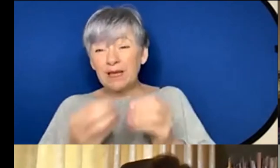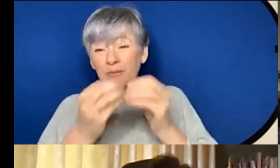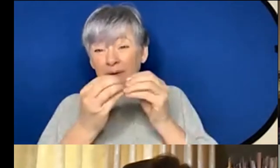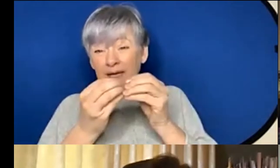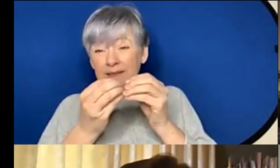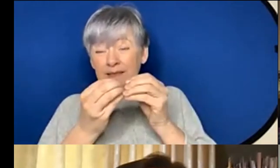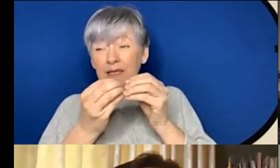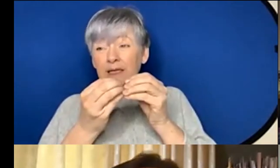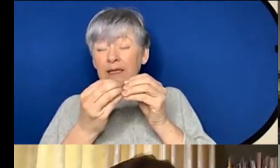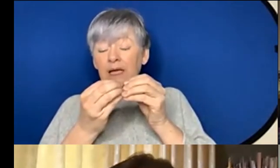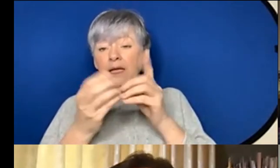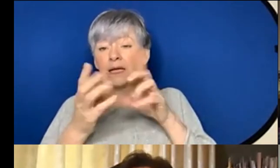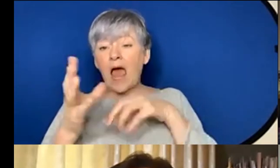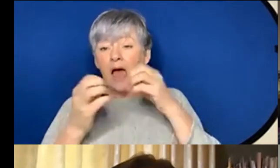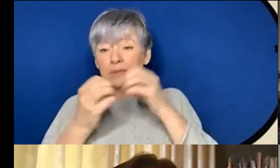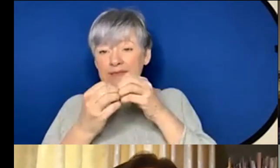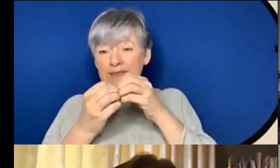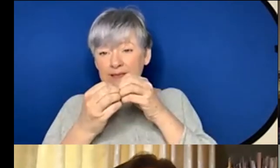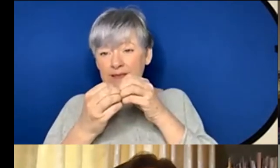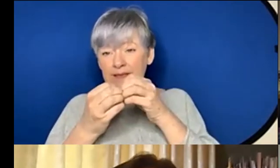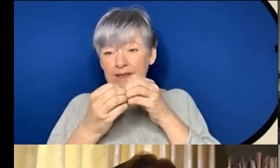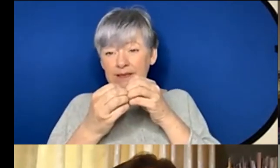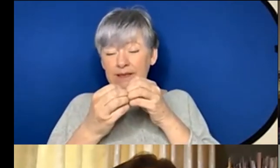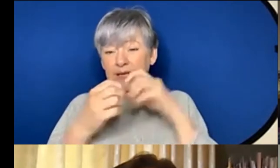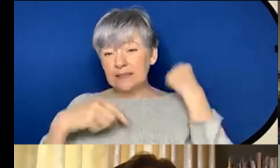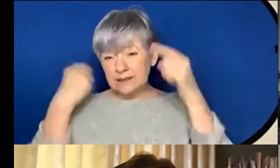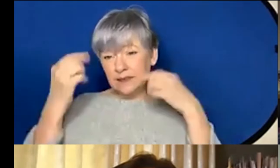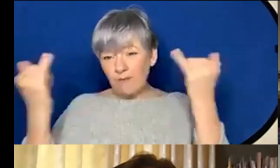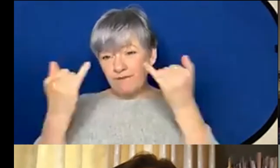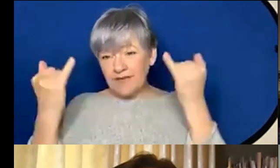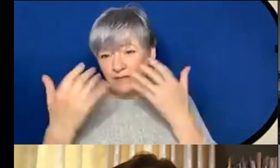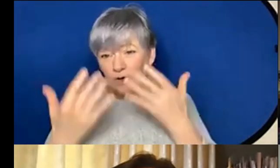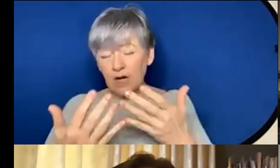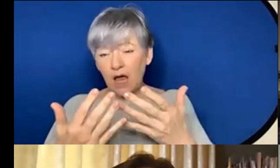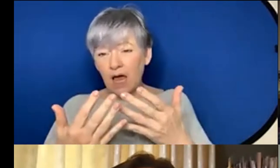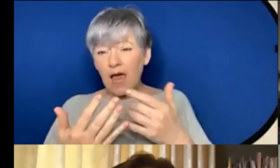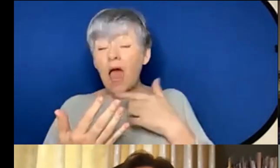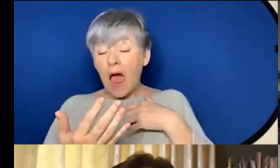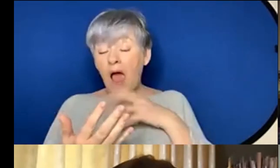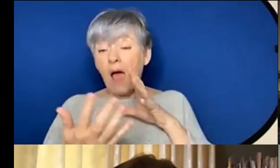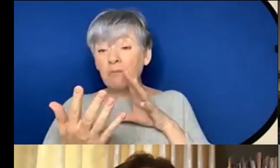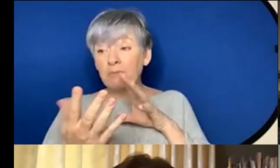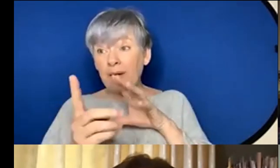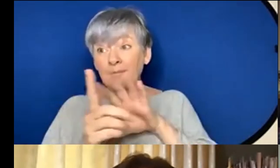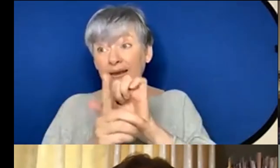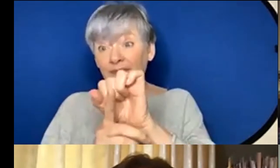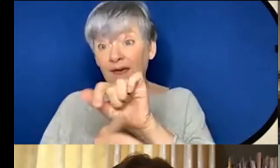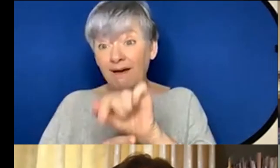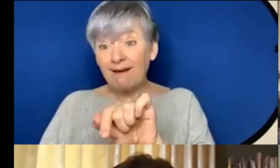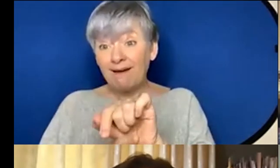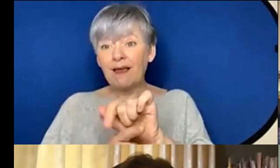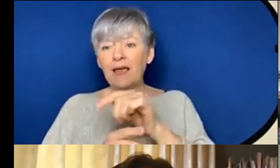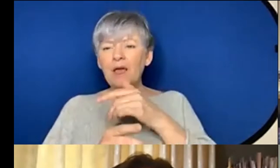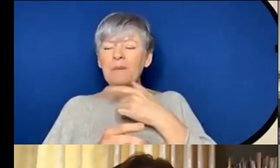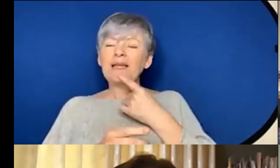Union's sound festival right now but um I do feel like I am getting there I mean it can be very like I said